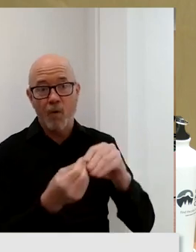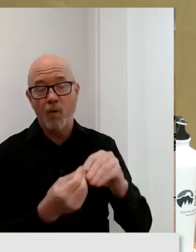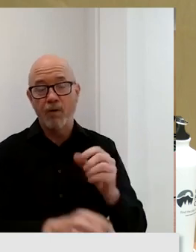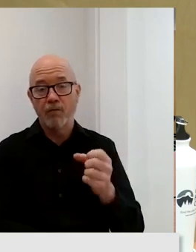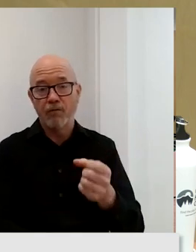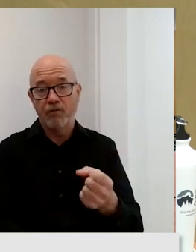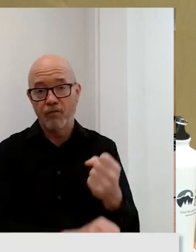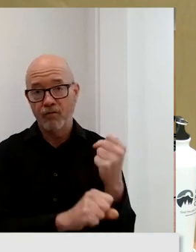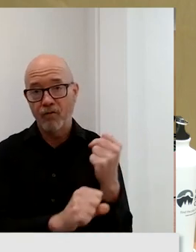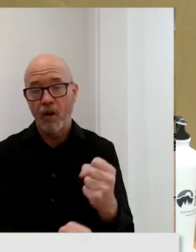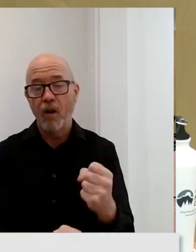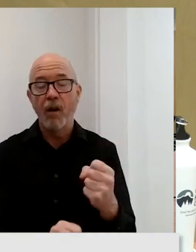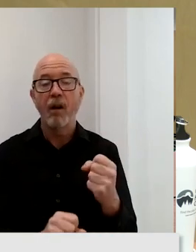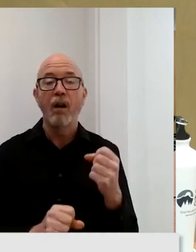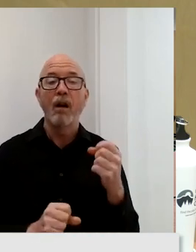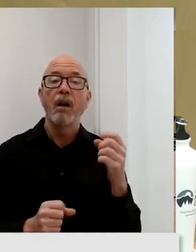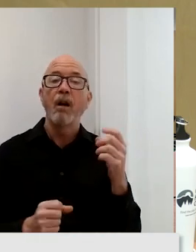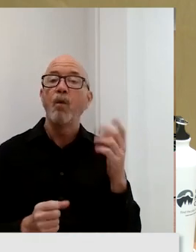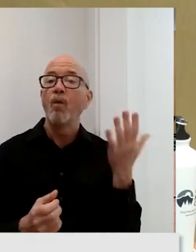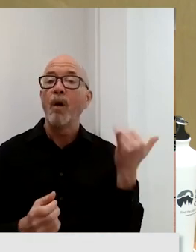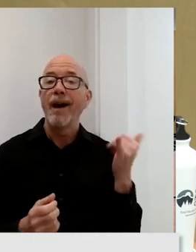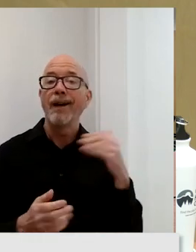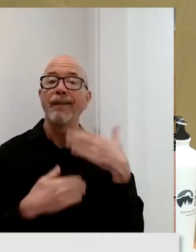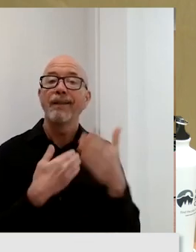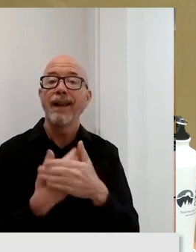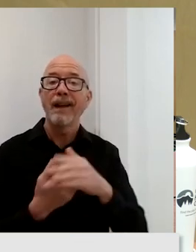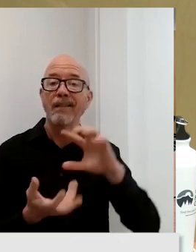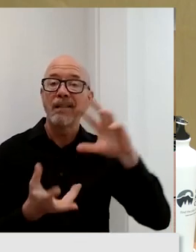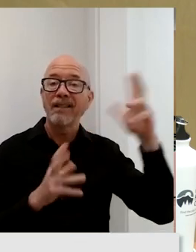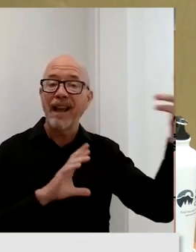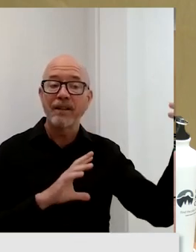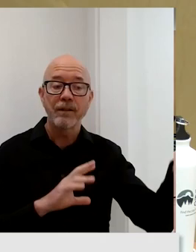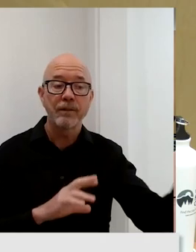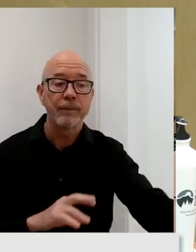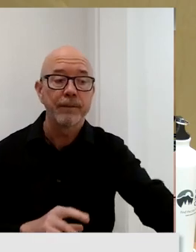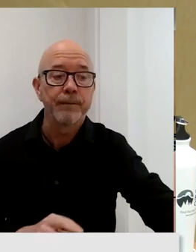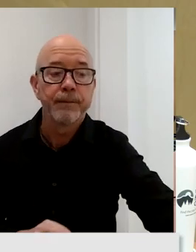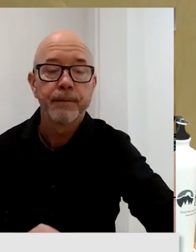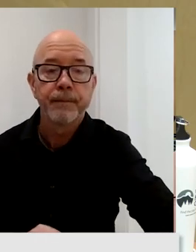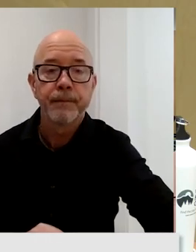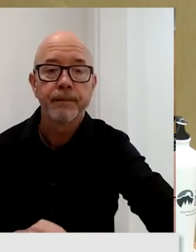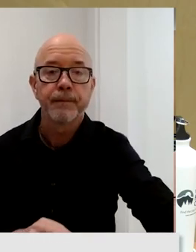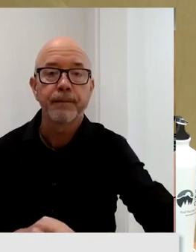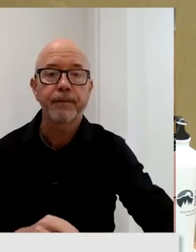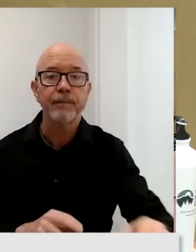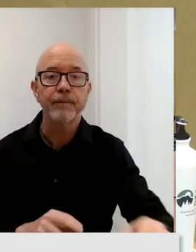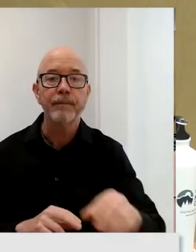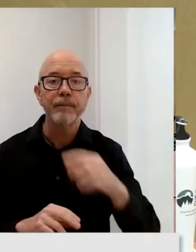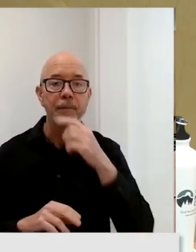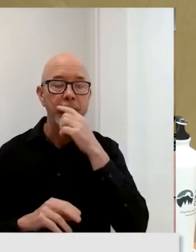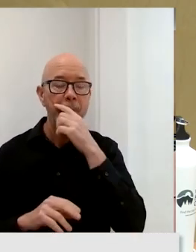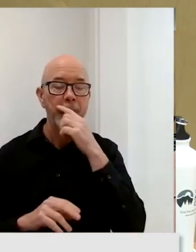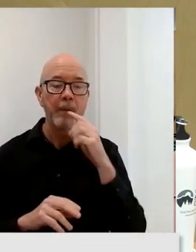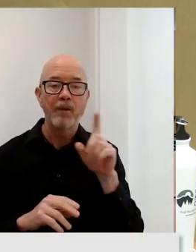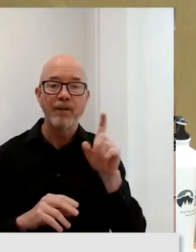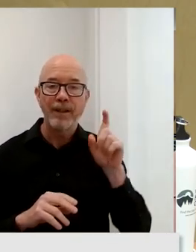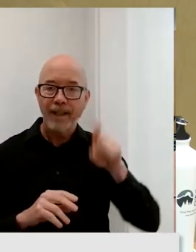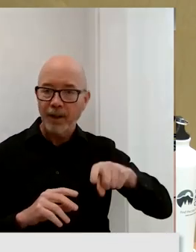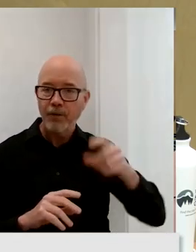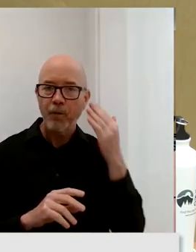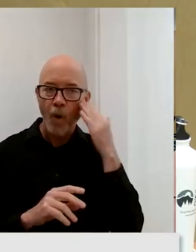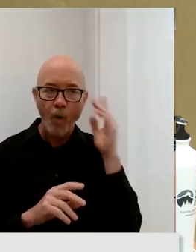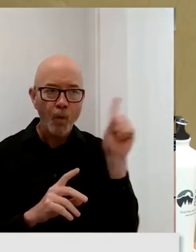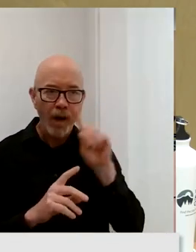storm or disaster, uh, people know where they will be able to go and pick up some wifi. all of their home